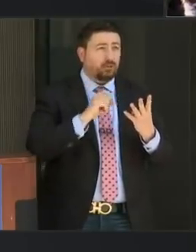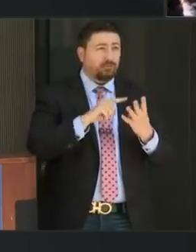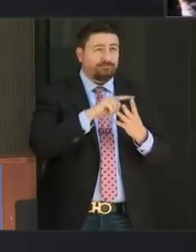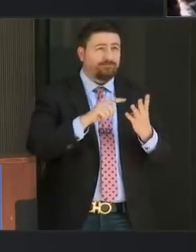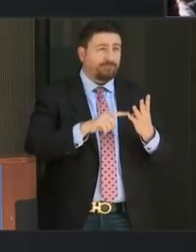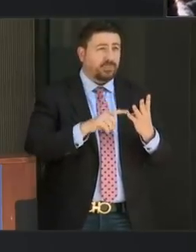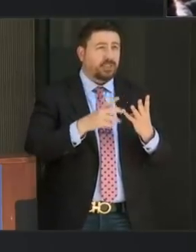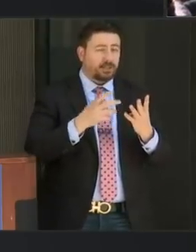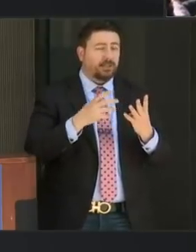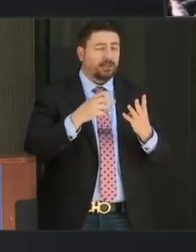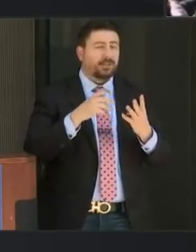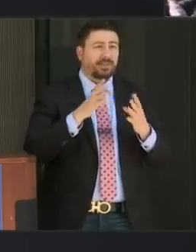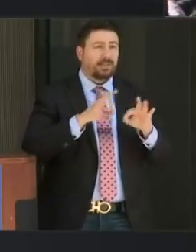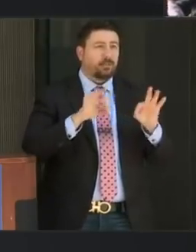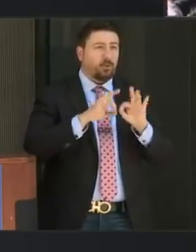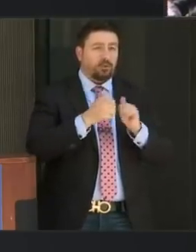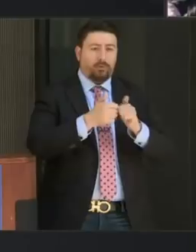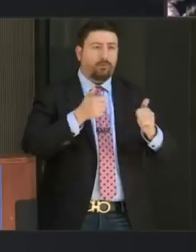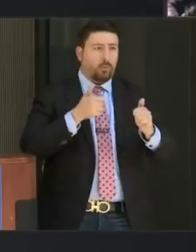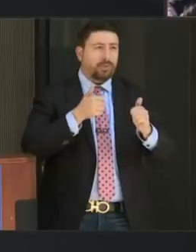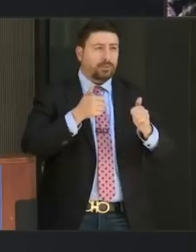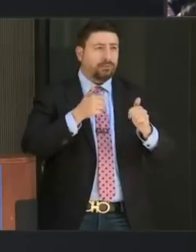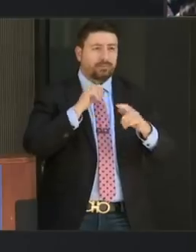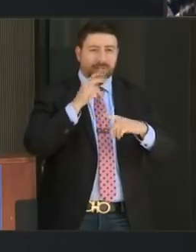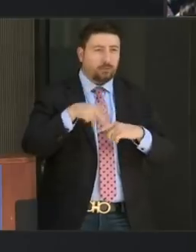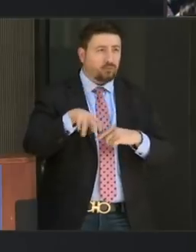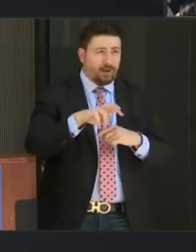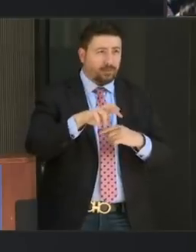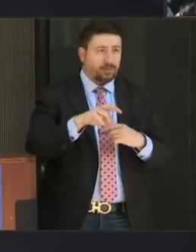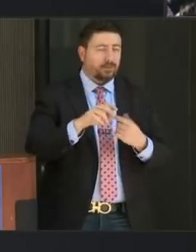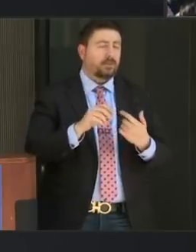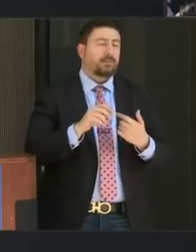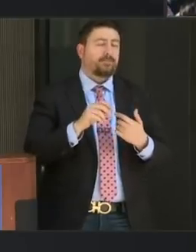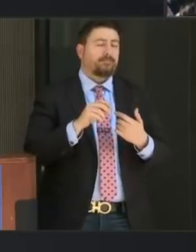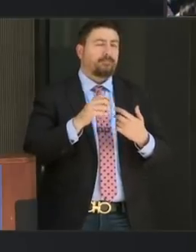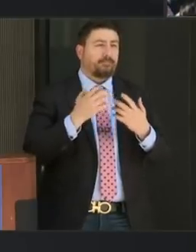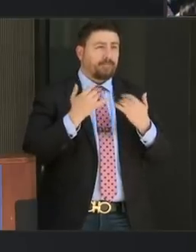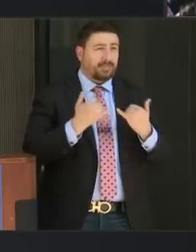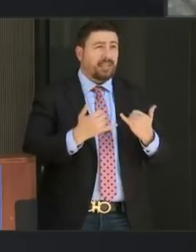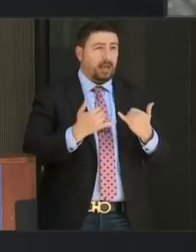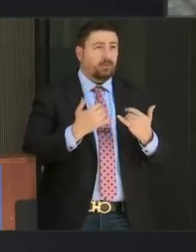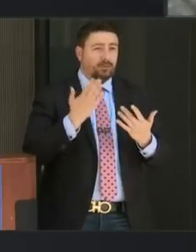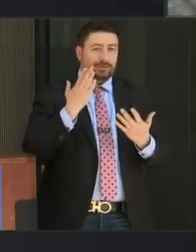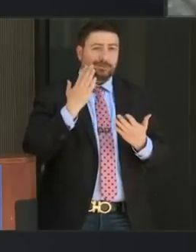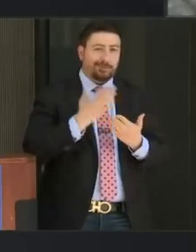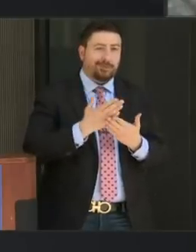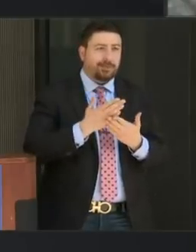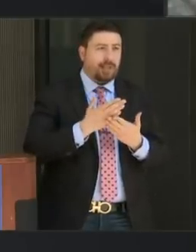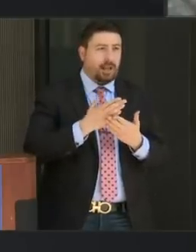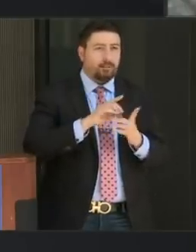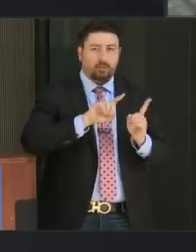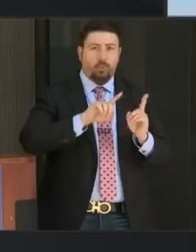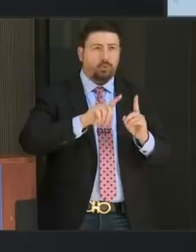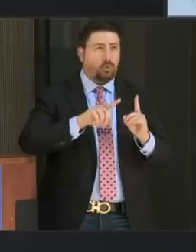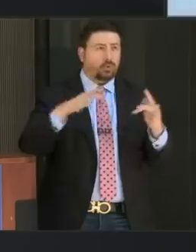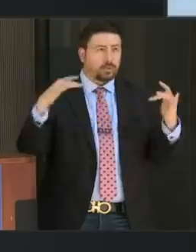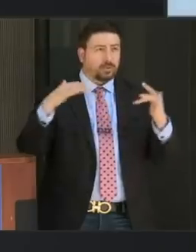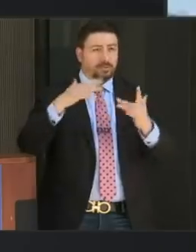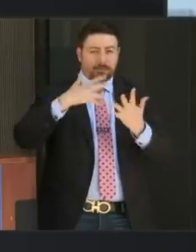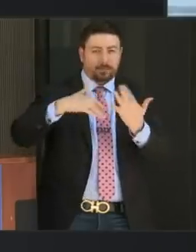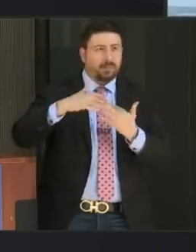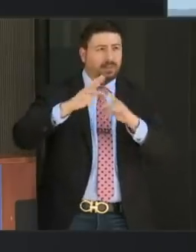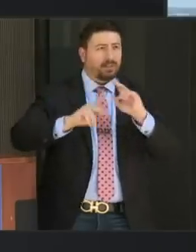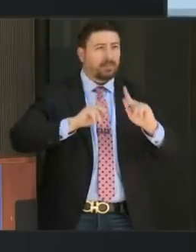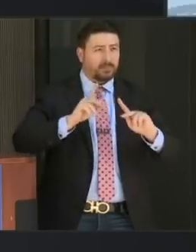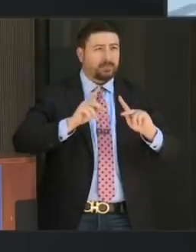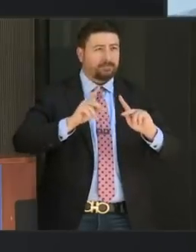the time to avoid all non-essential travel. This is the time to stop going to events where there are large groups of people